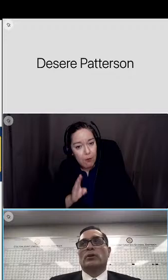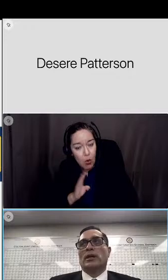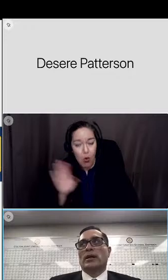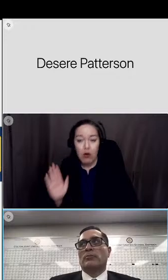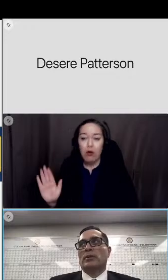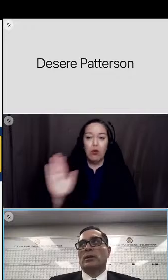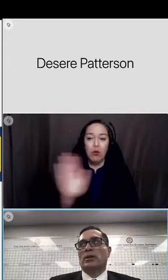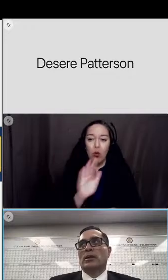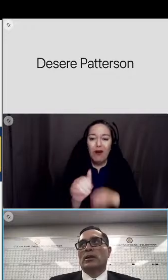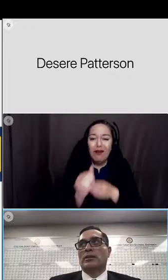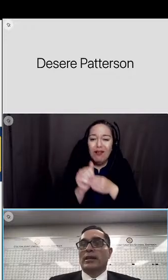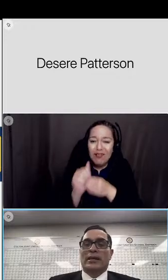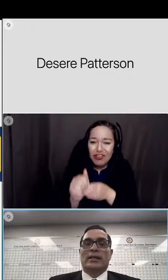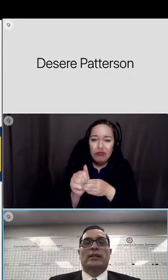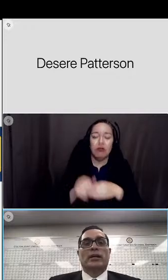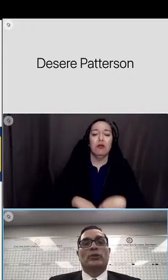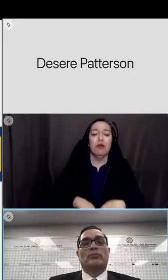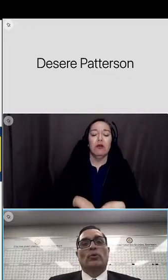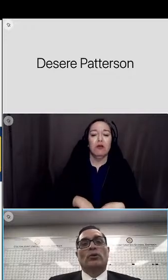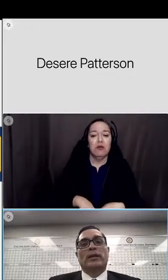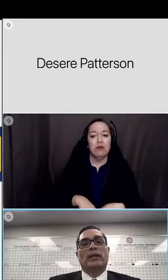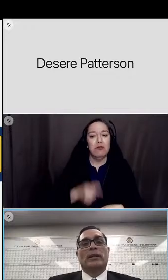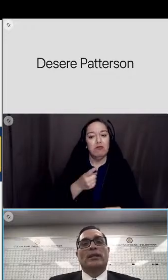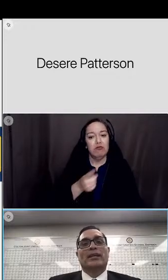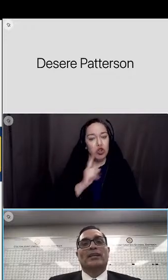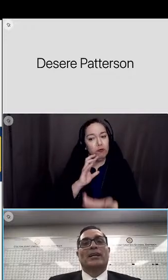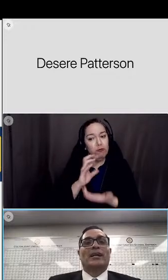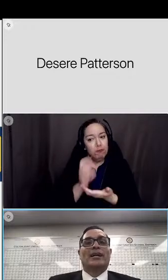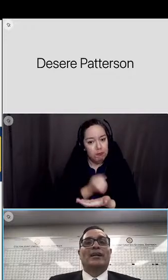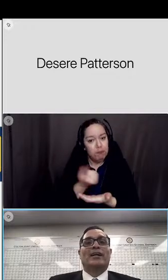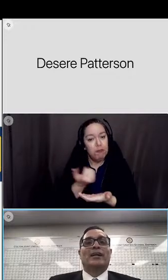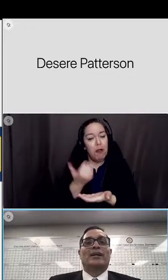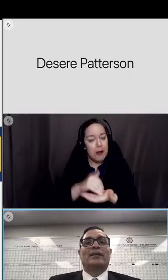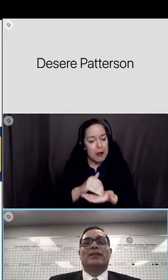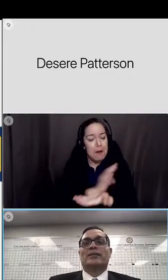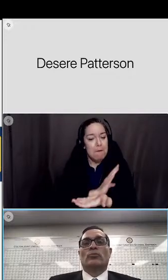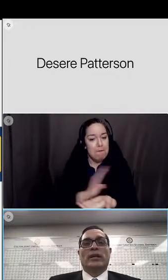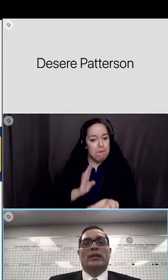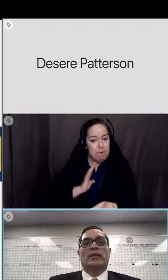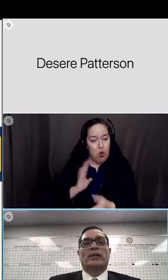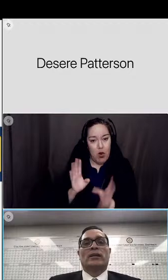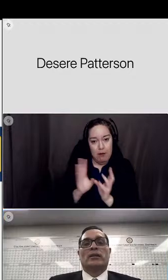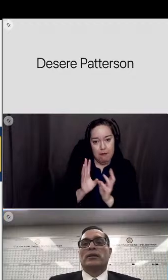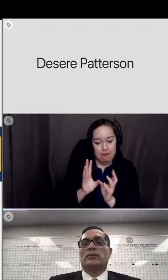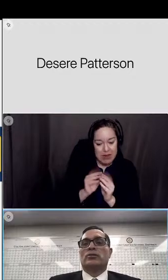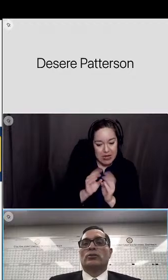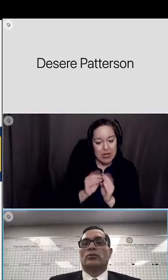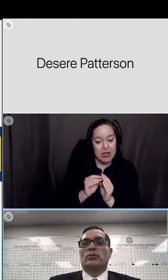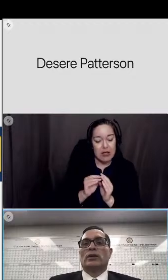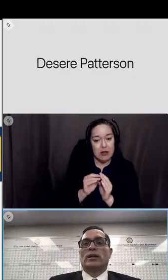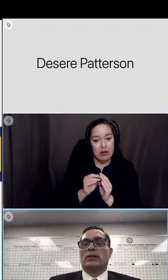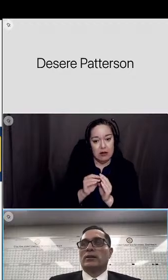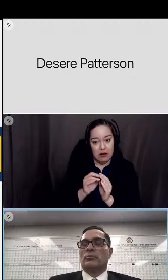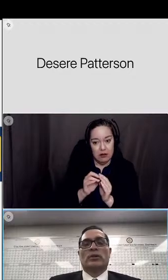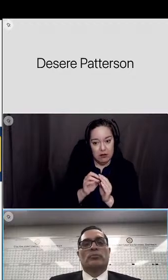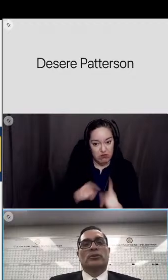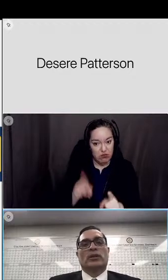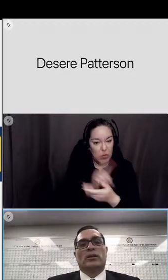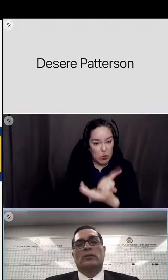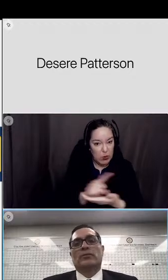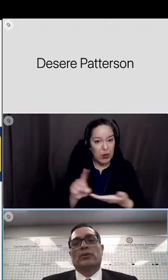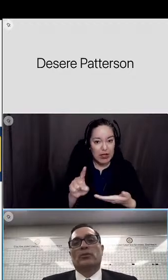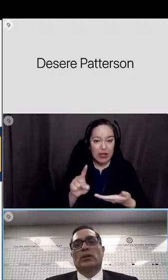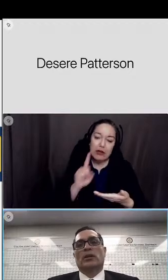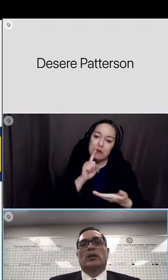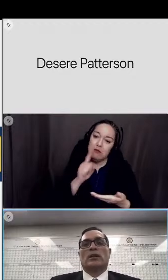you uh taking another board meeting uh on a week uh and so that i really